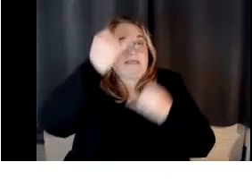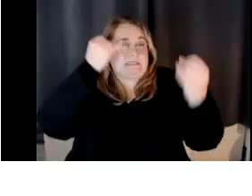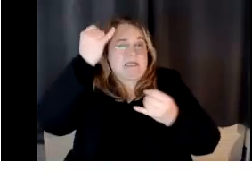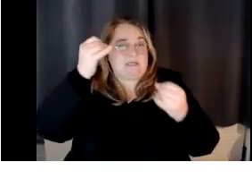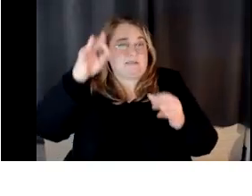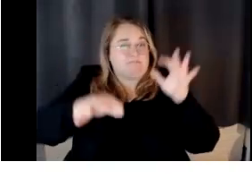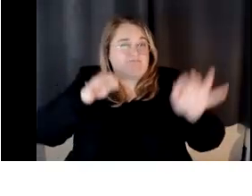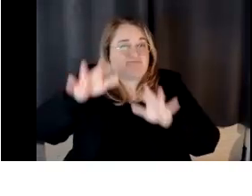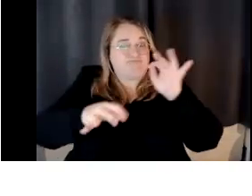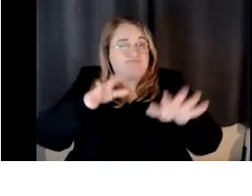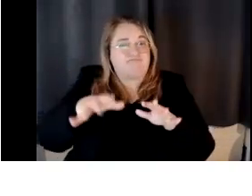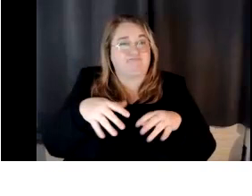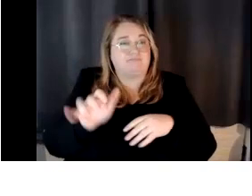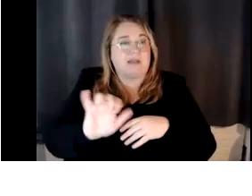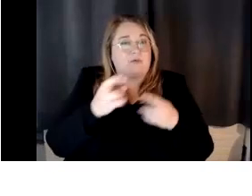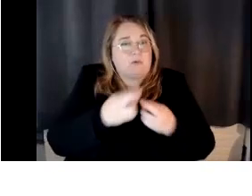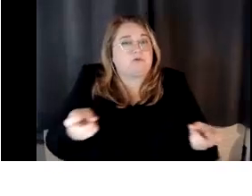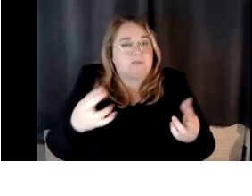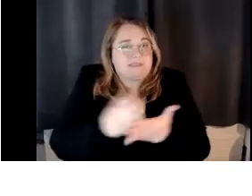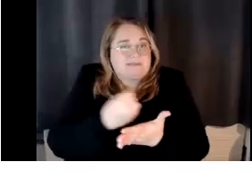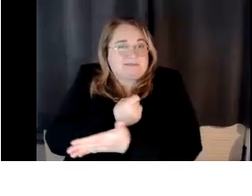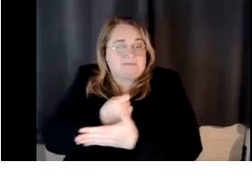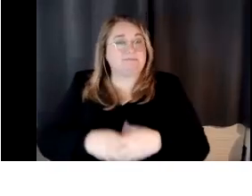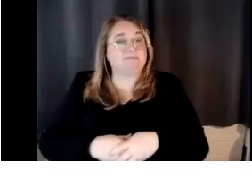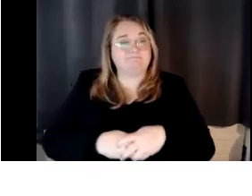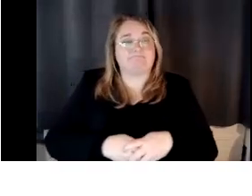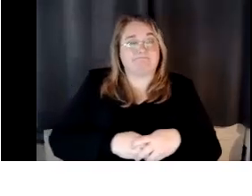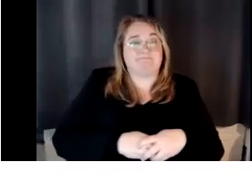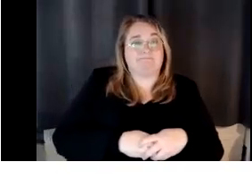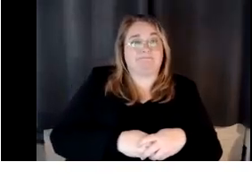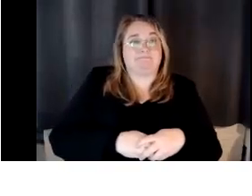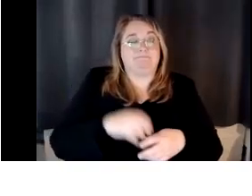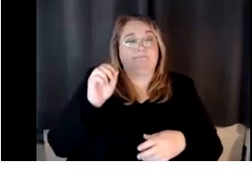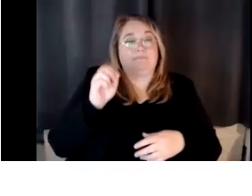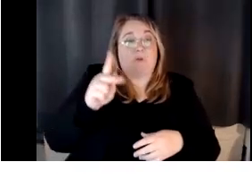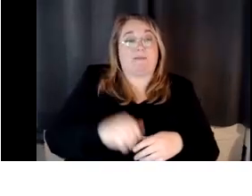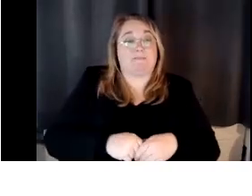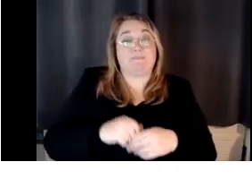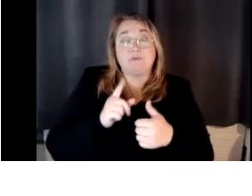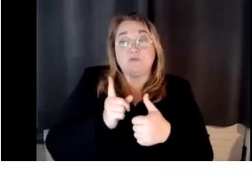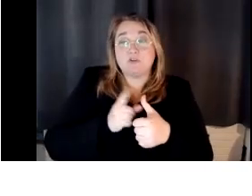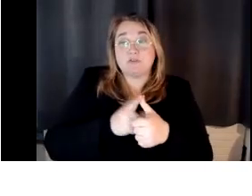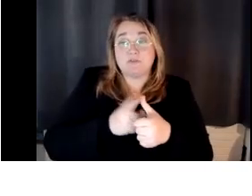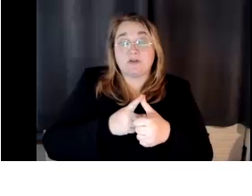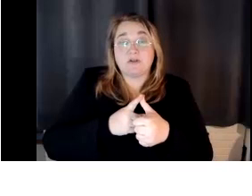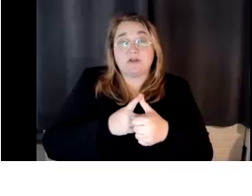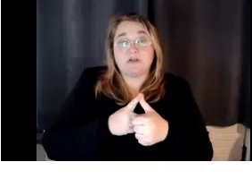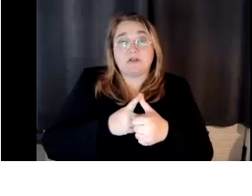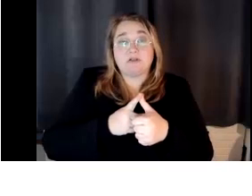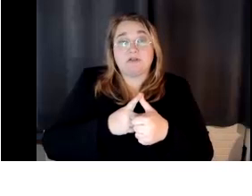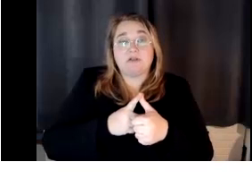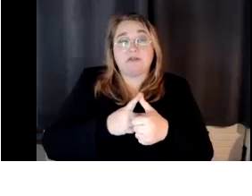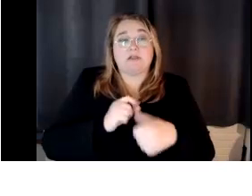that. Okay. So, um, okay. So first of all, what are,